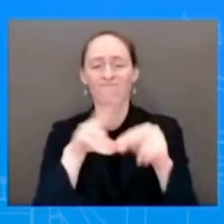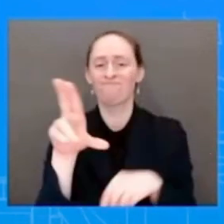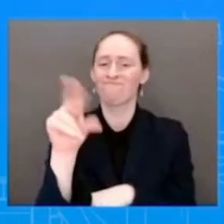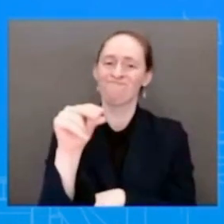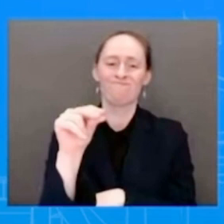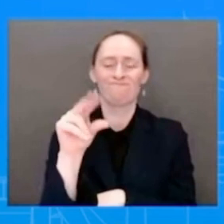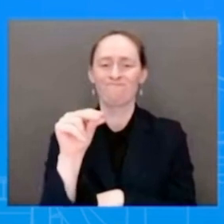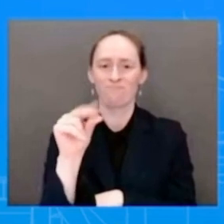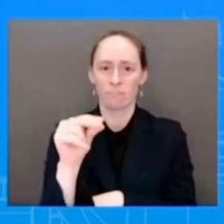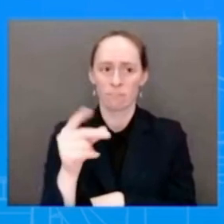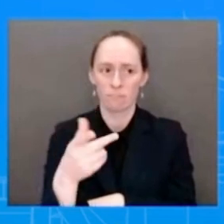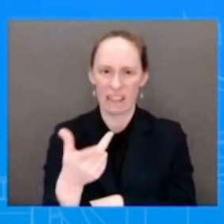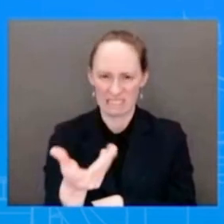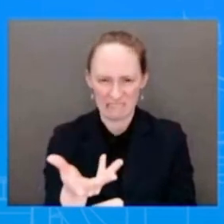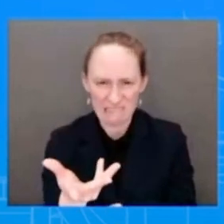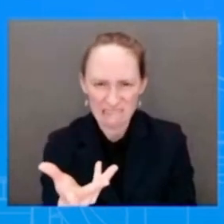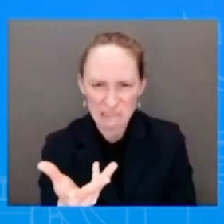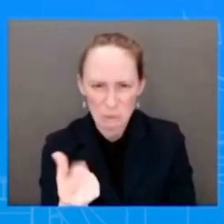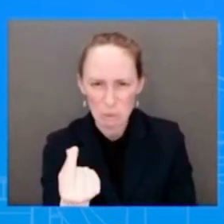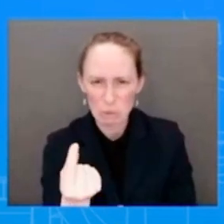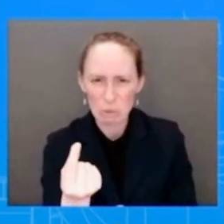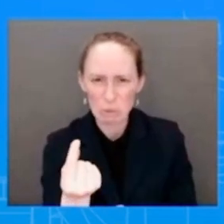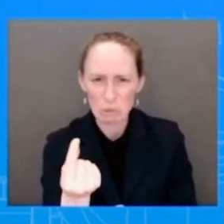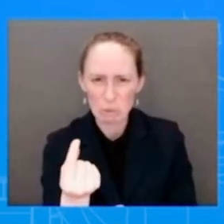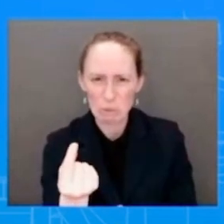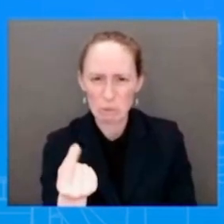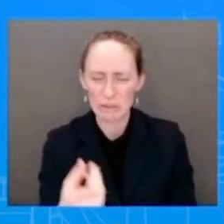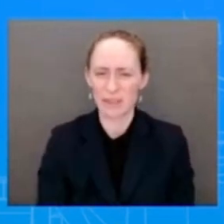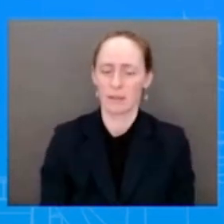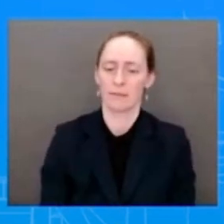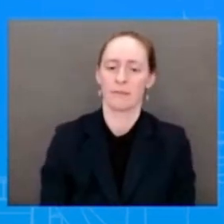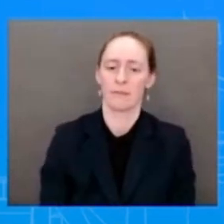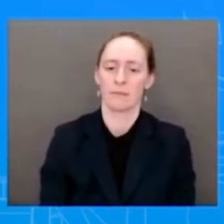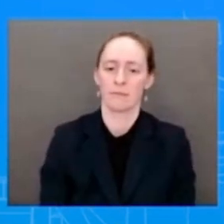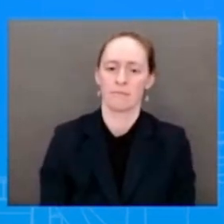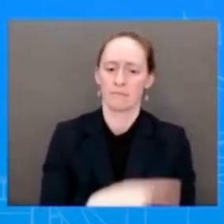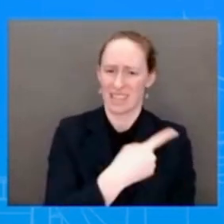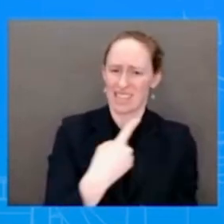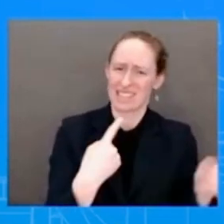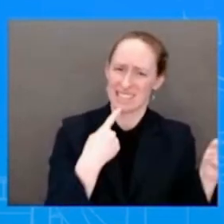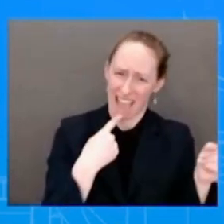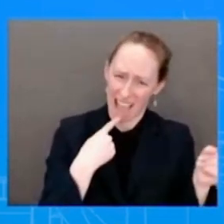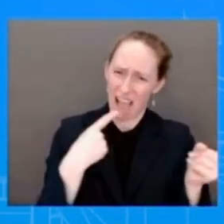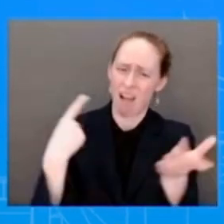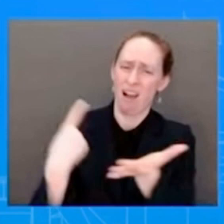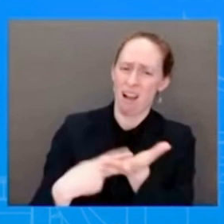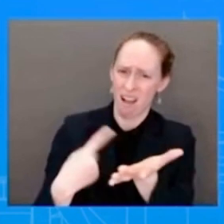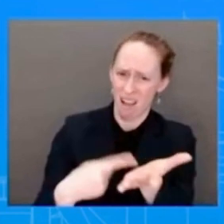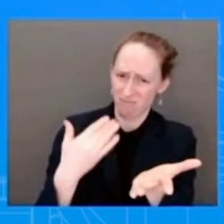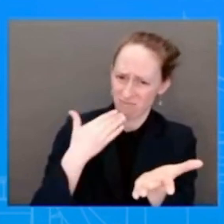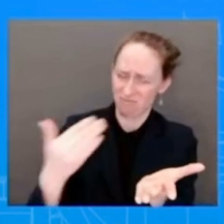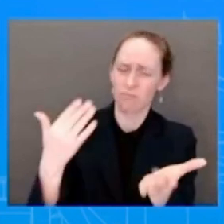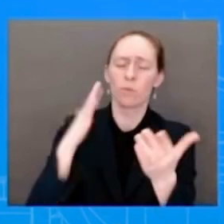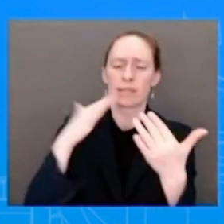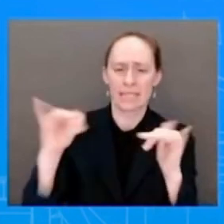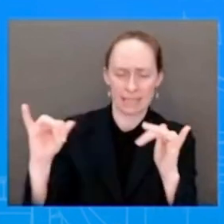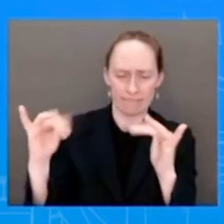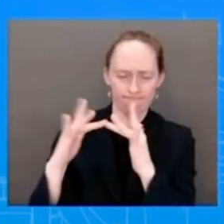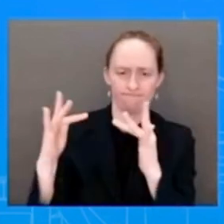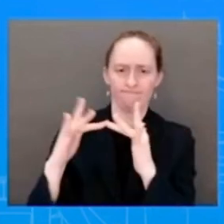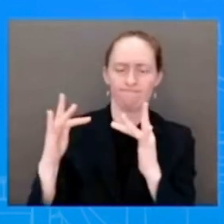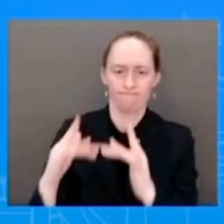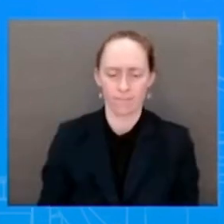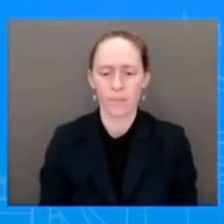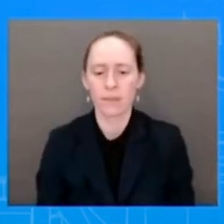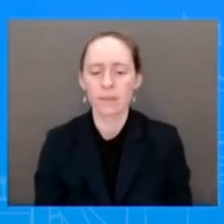It was a good discussion. It was going to be a continuing conversation that they are going to have. And there are real discussions to continue as it